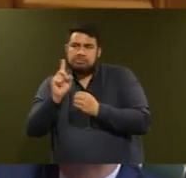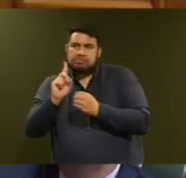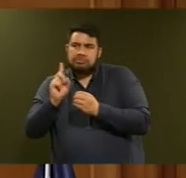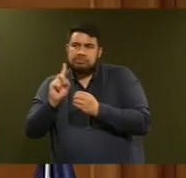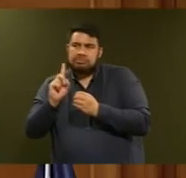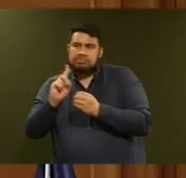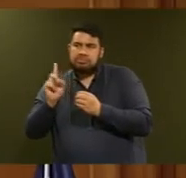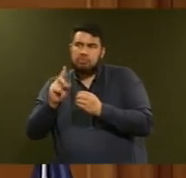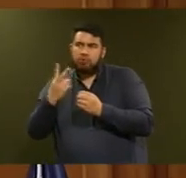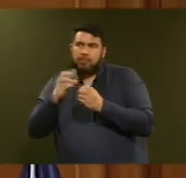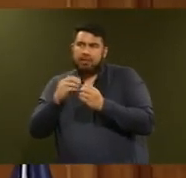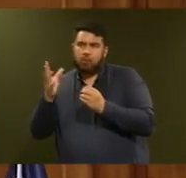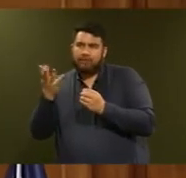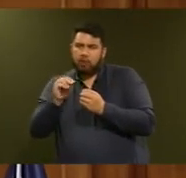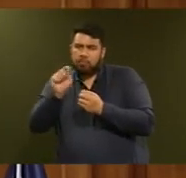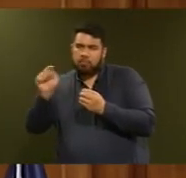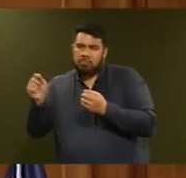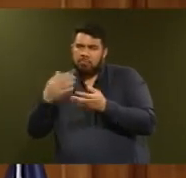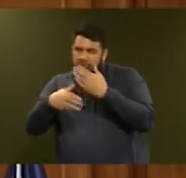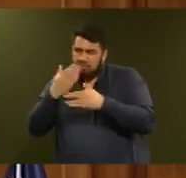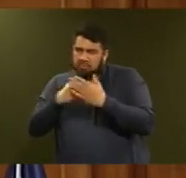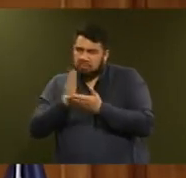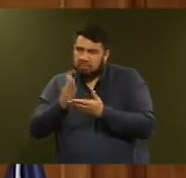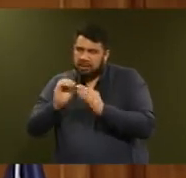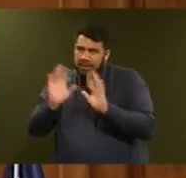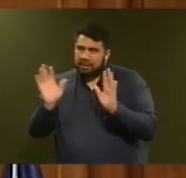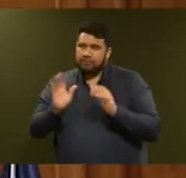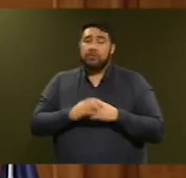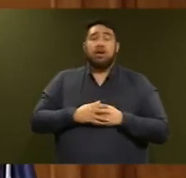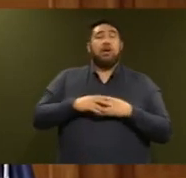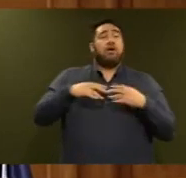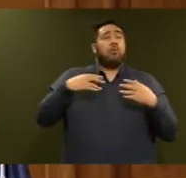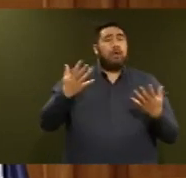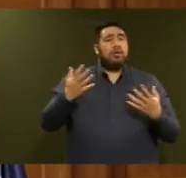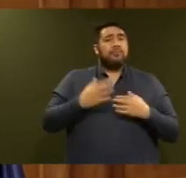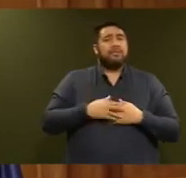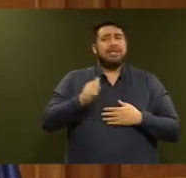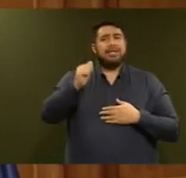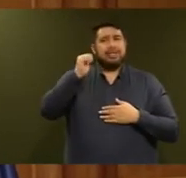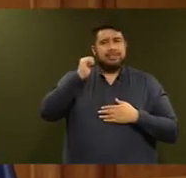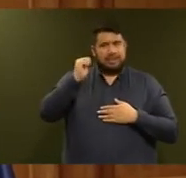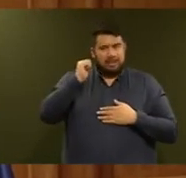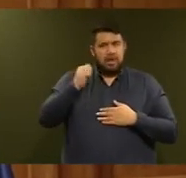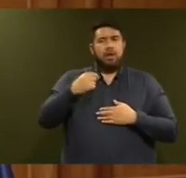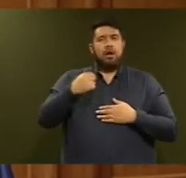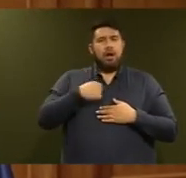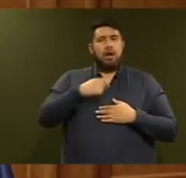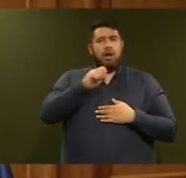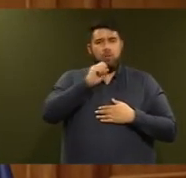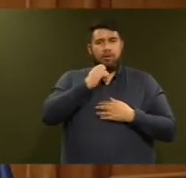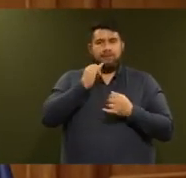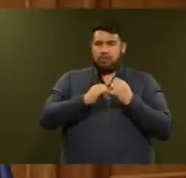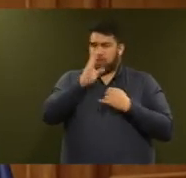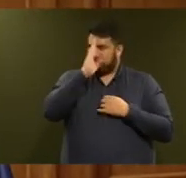Honourable Shane Jones. Mr Speaker, after having reflected on yesterday's chastenment, I shall be politic in this answer, not